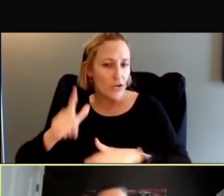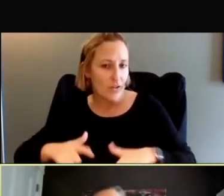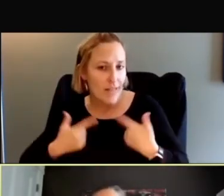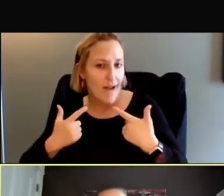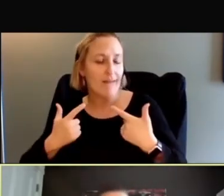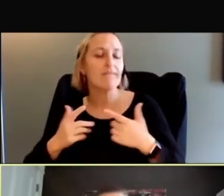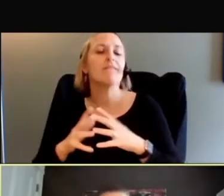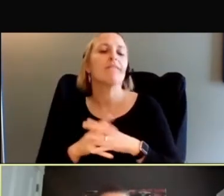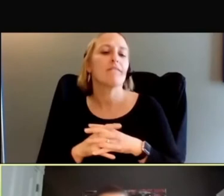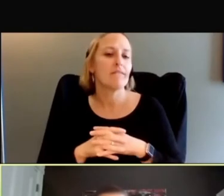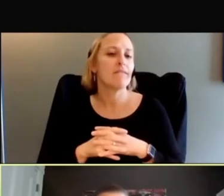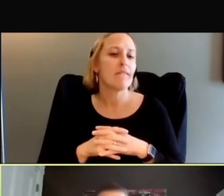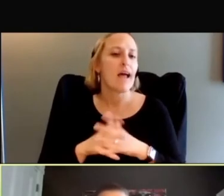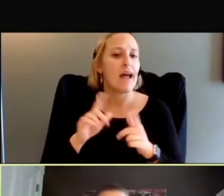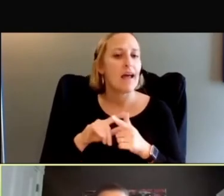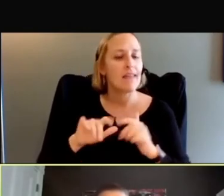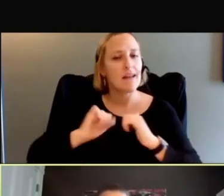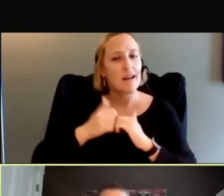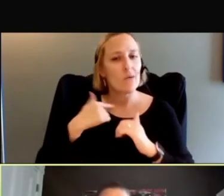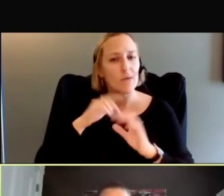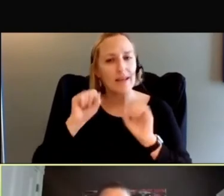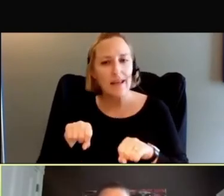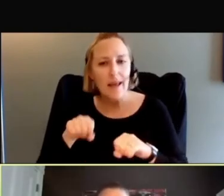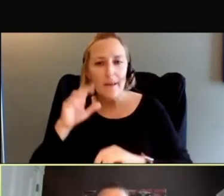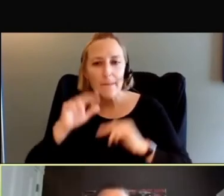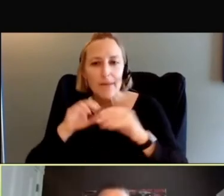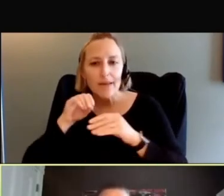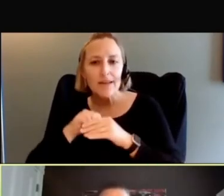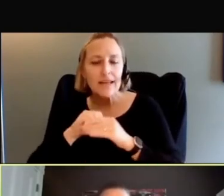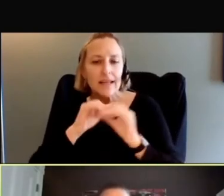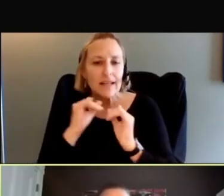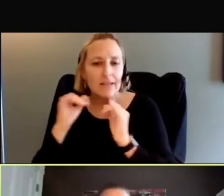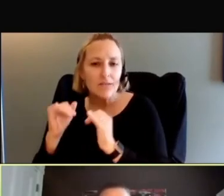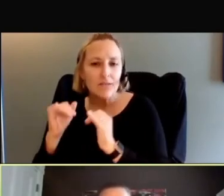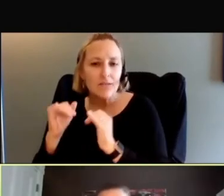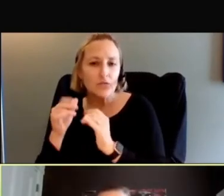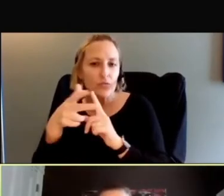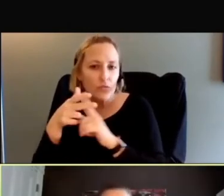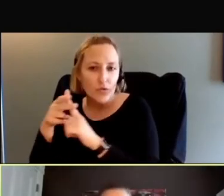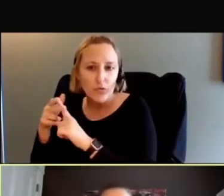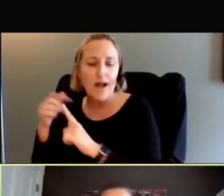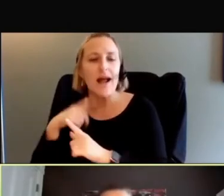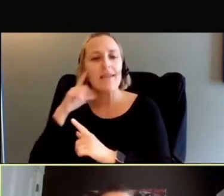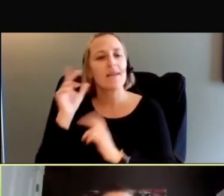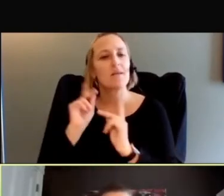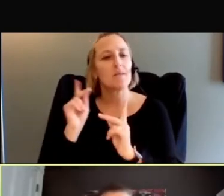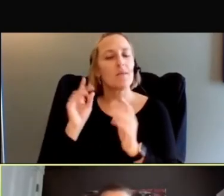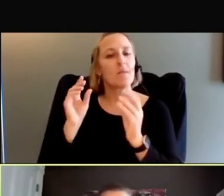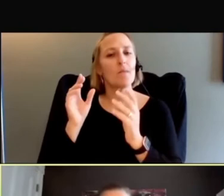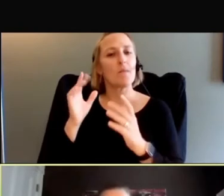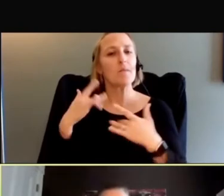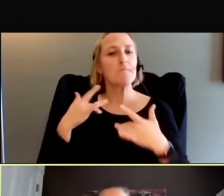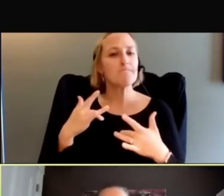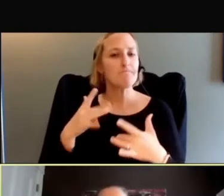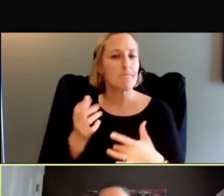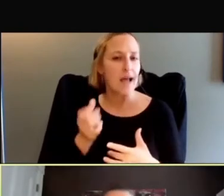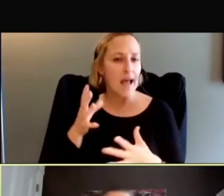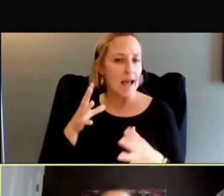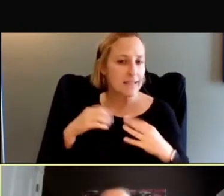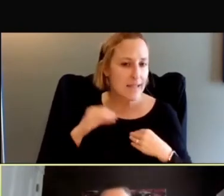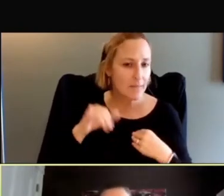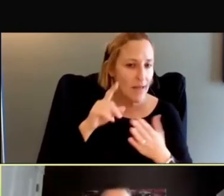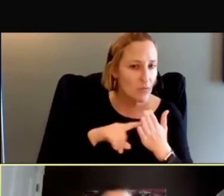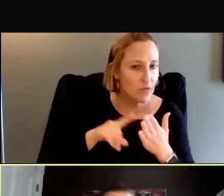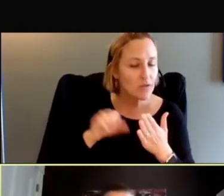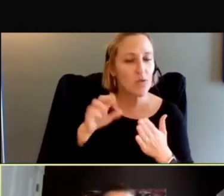individual recruitment. But I think people are more likely to accept research or understand research as a concept if they've sort of